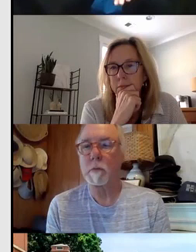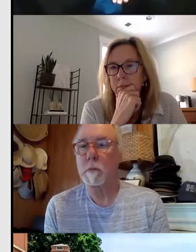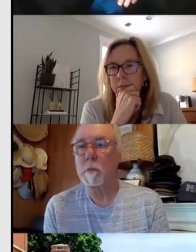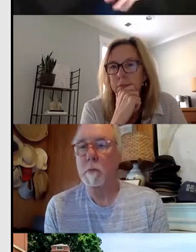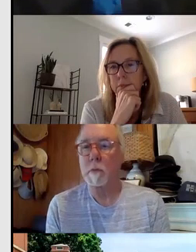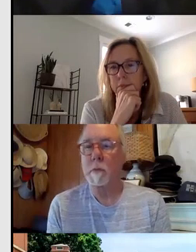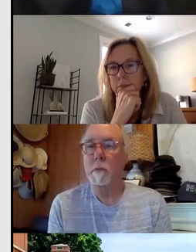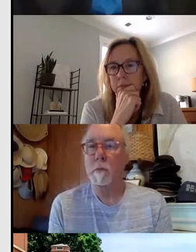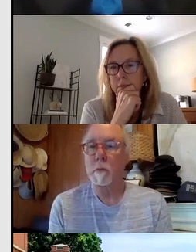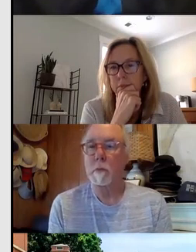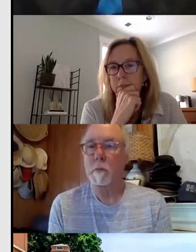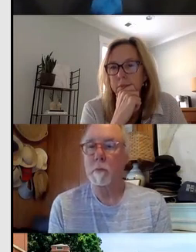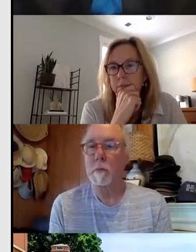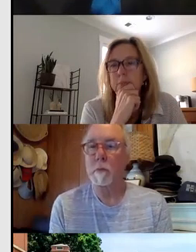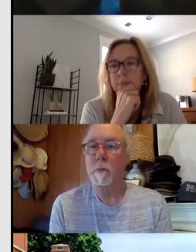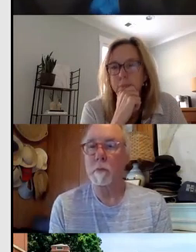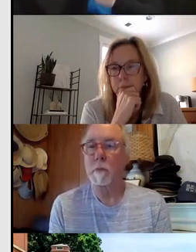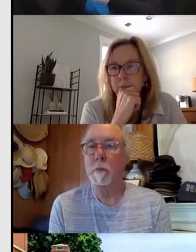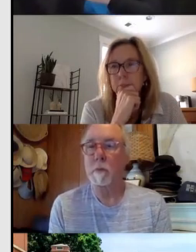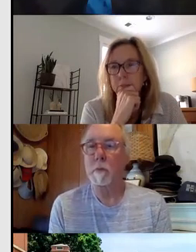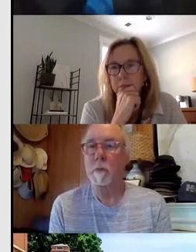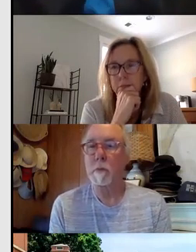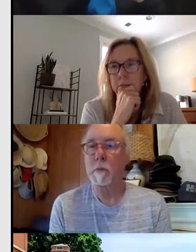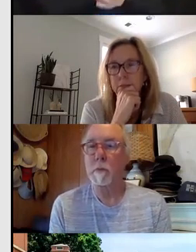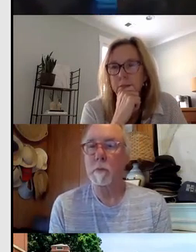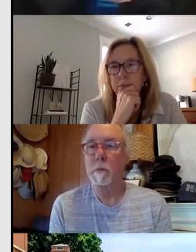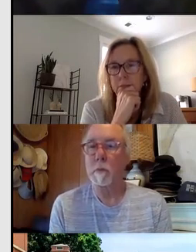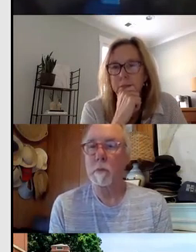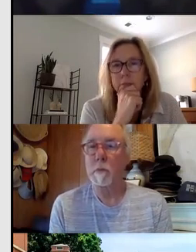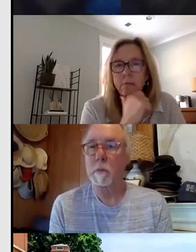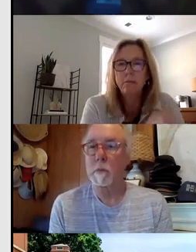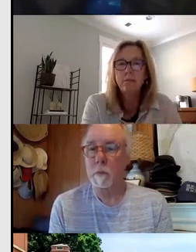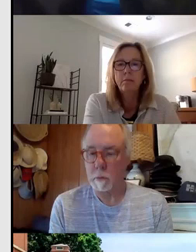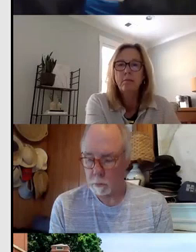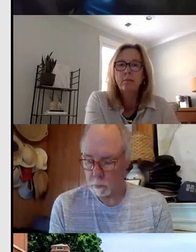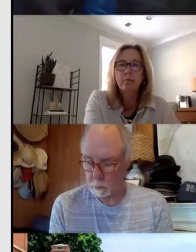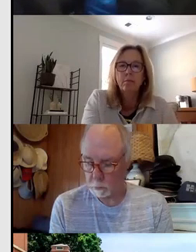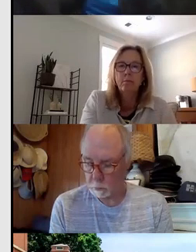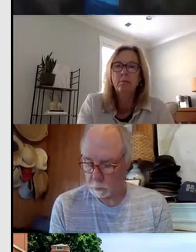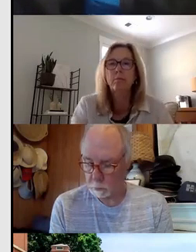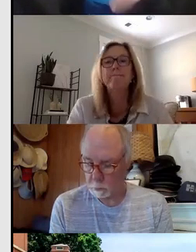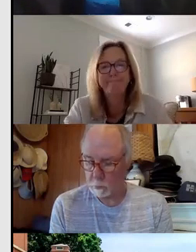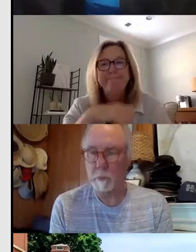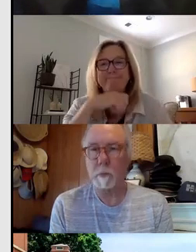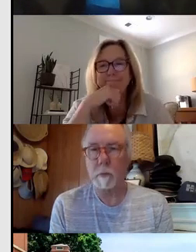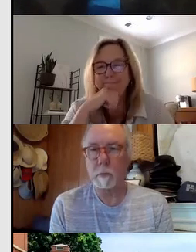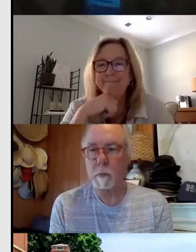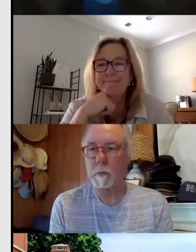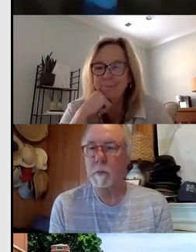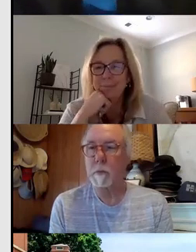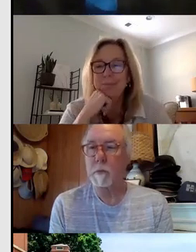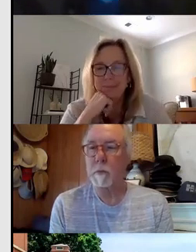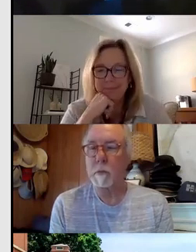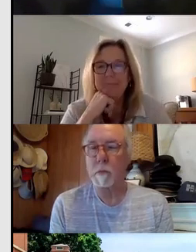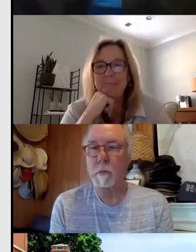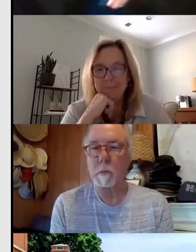district versus what VR is doing versus what the school district currently has to offer. Because there's a lot of overlap between when it comes to